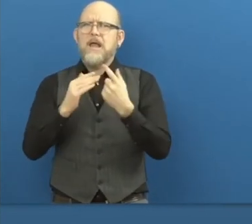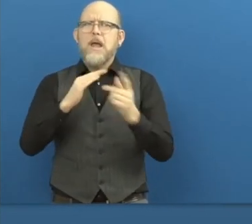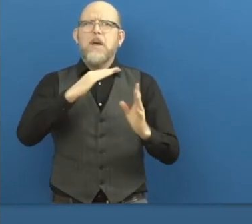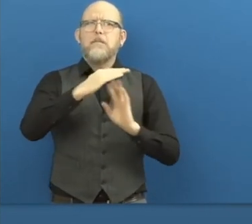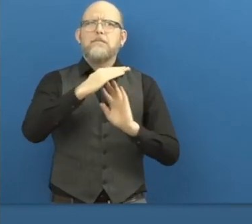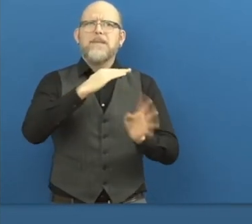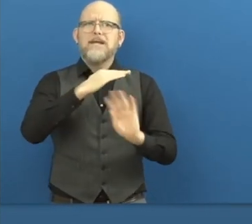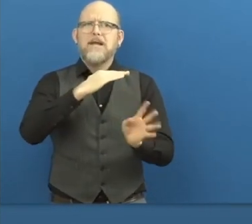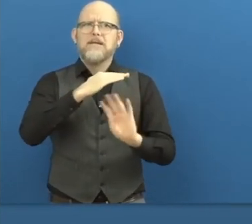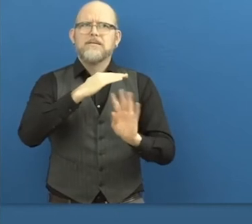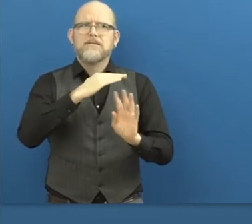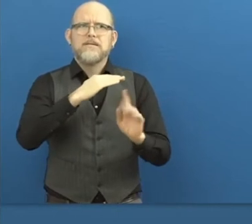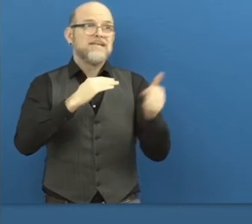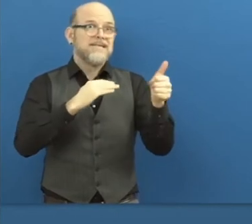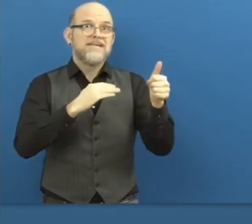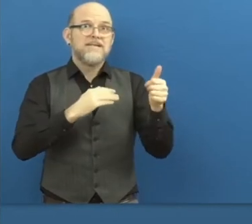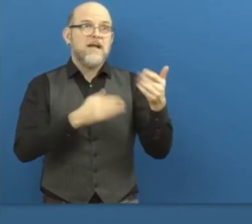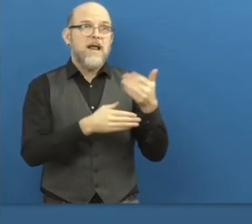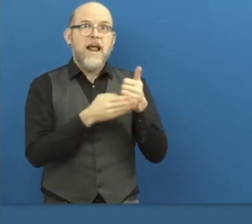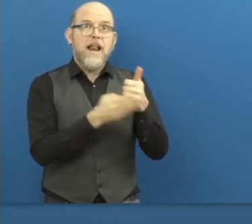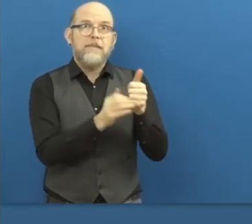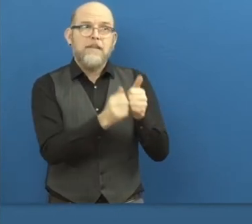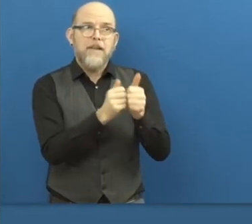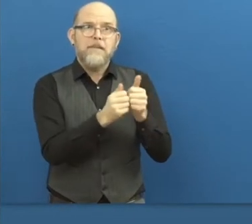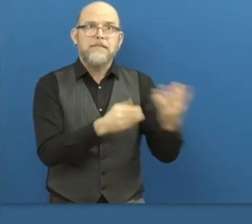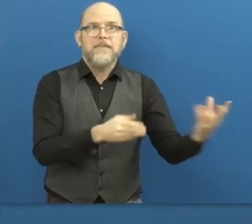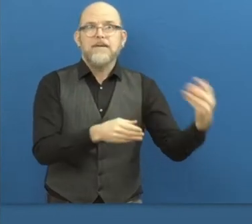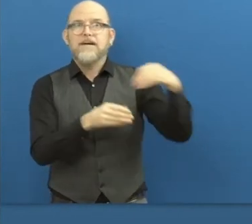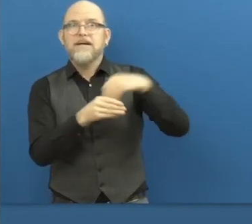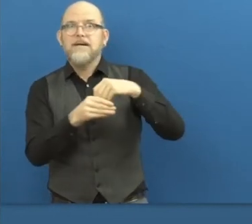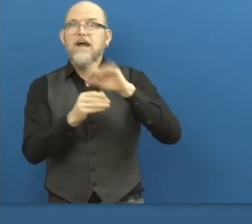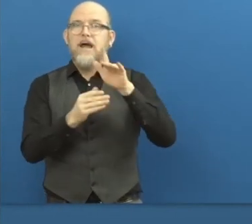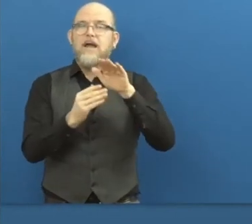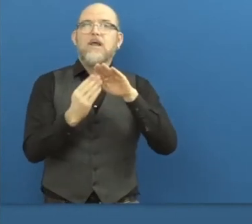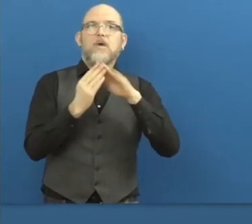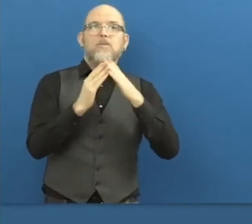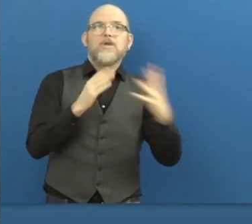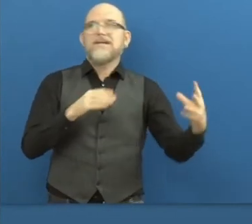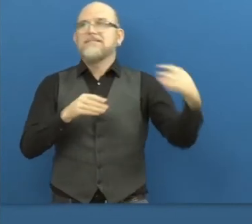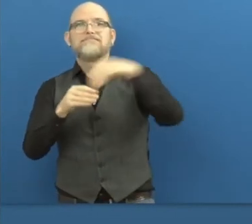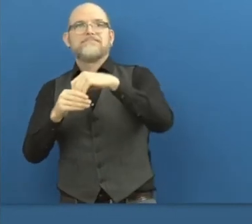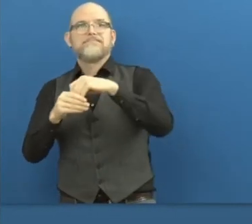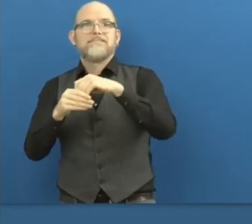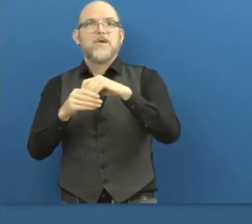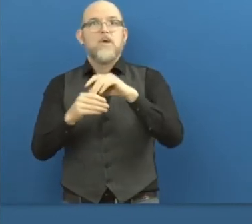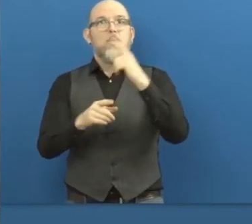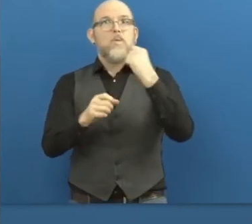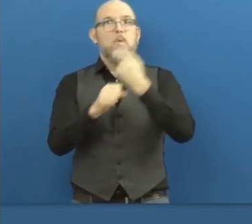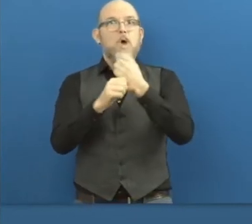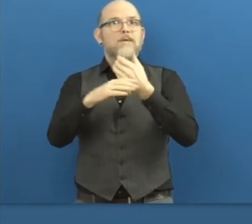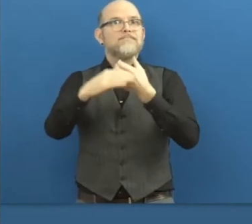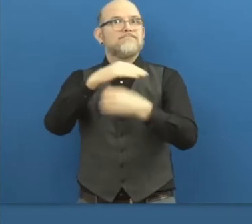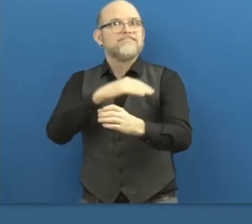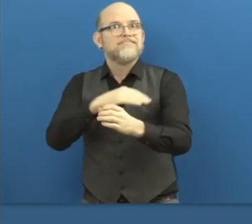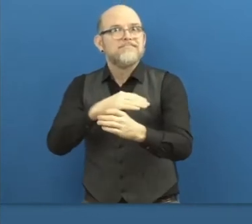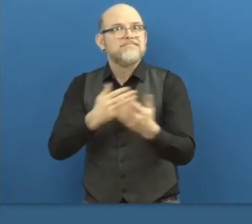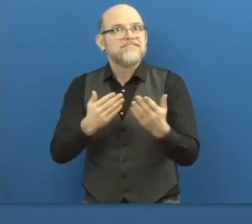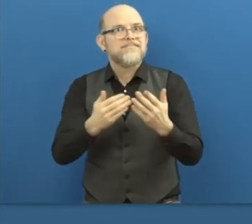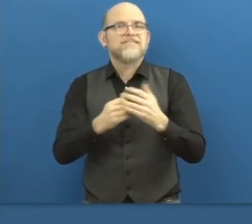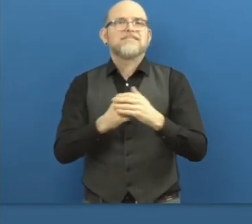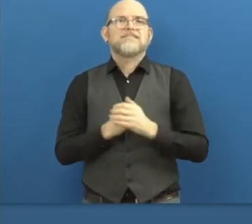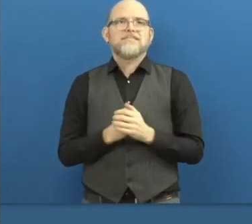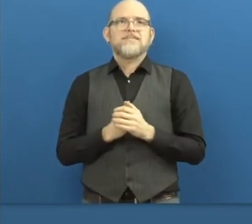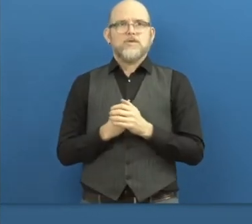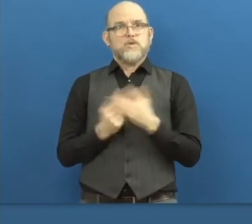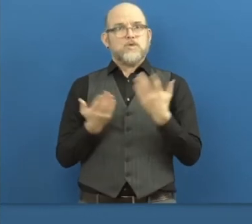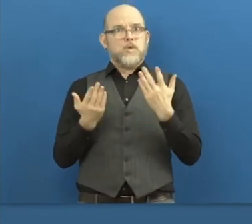disabilities, helping those migrants to become part of the society, helping also to get a job. In this